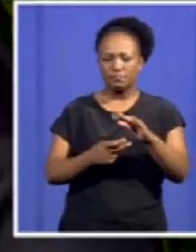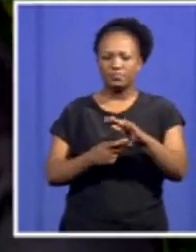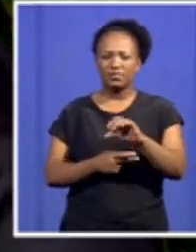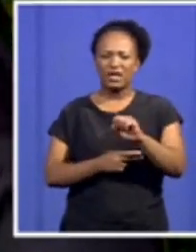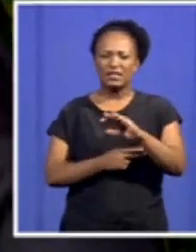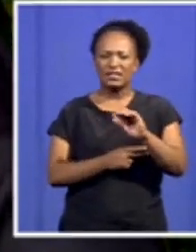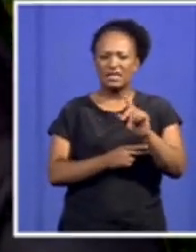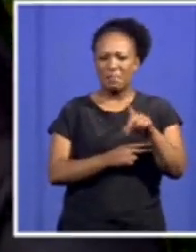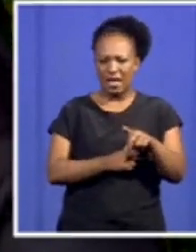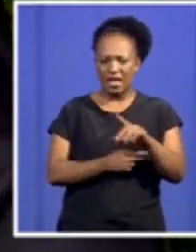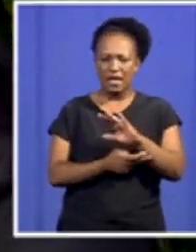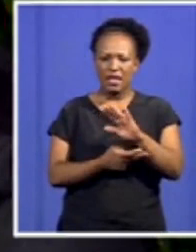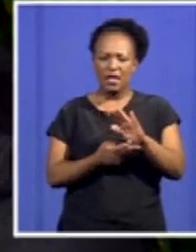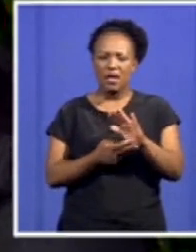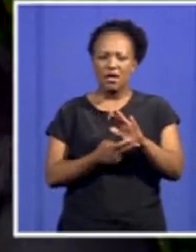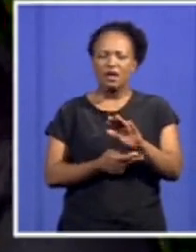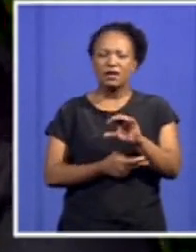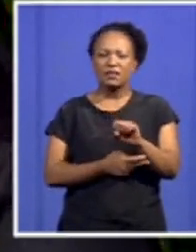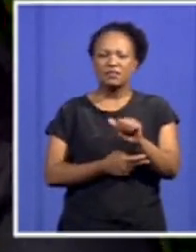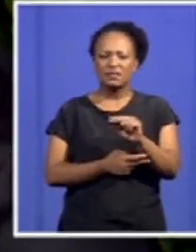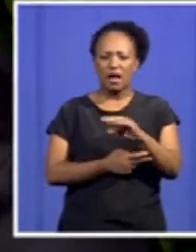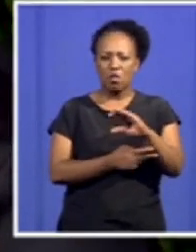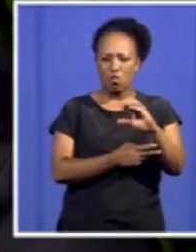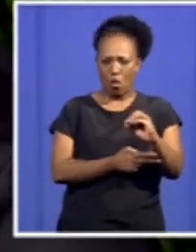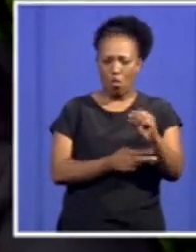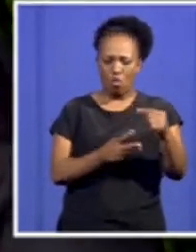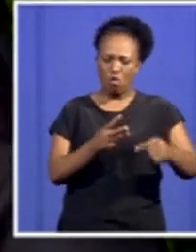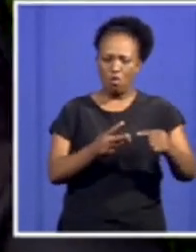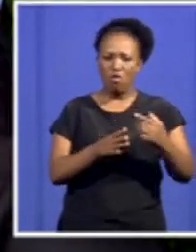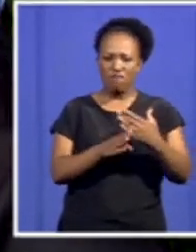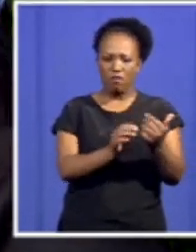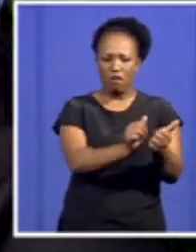we're also doing assessment of the dangers of developing